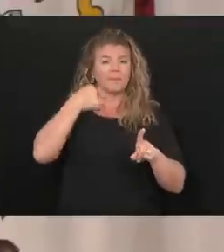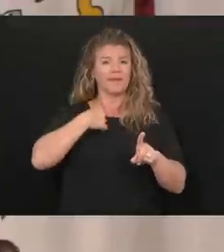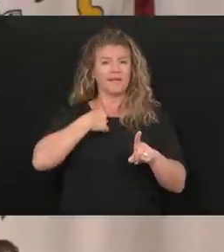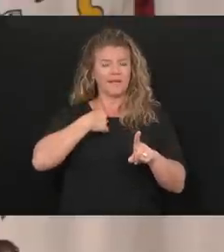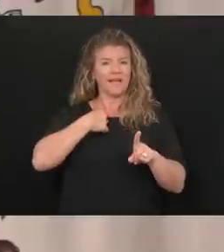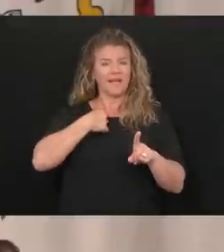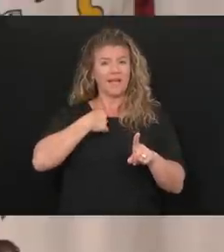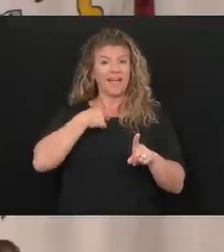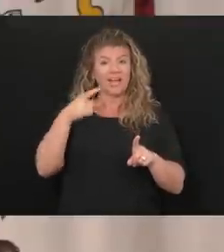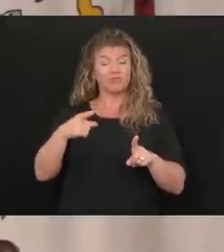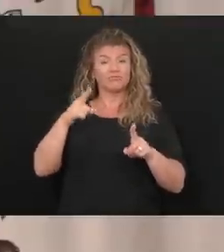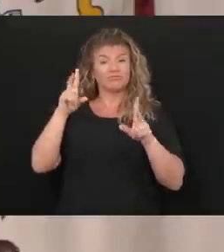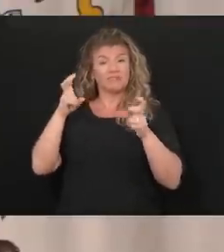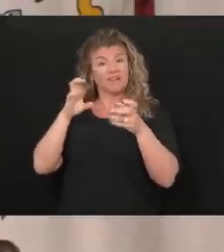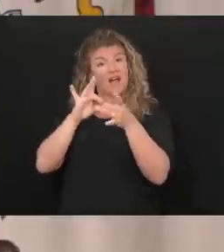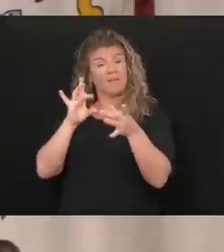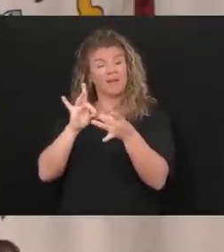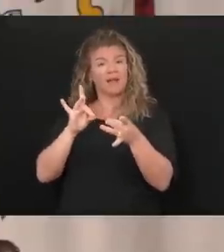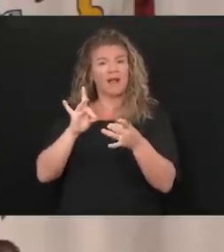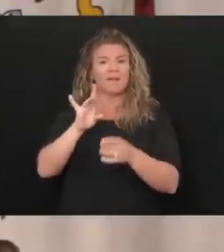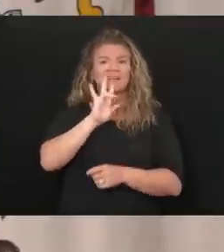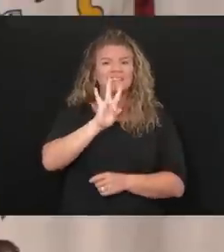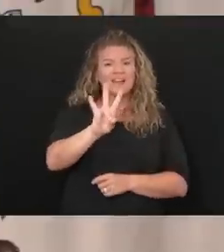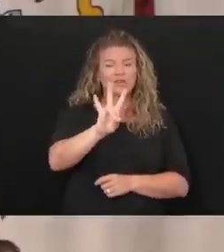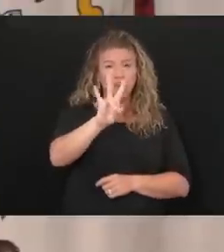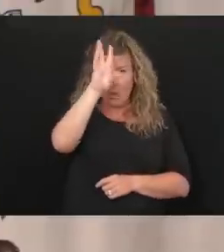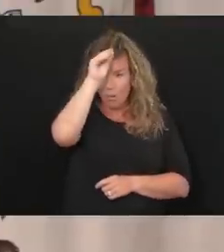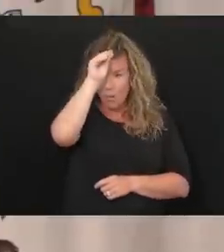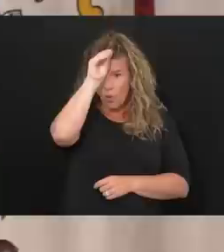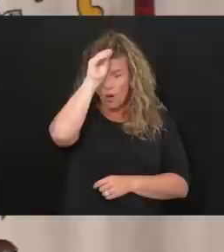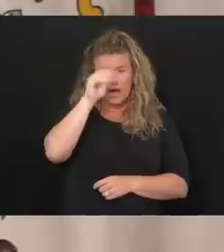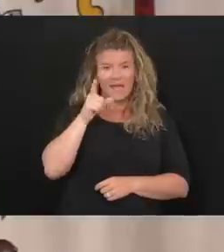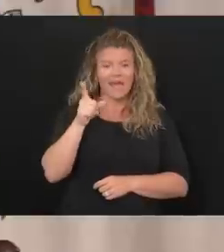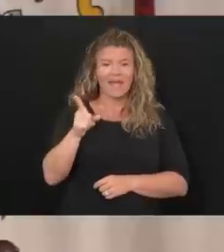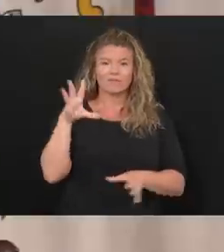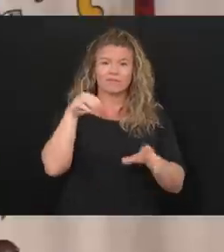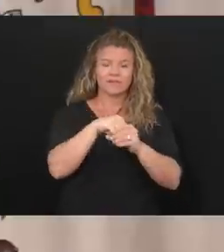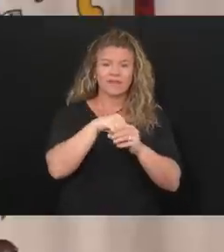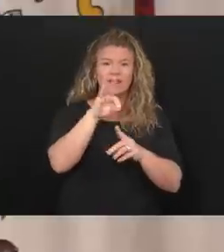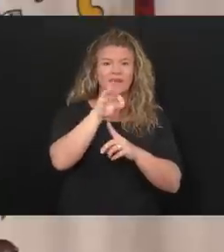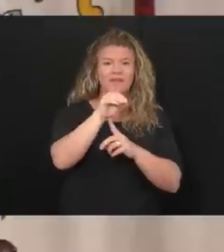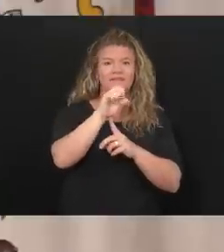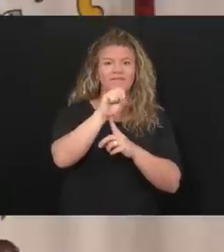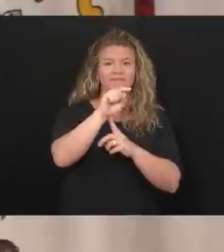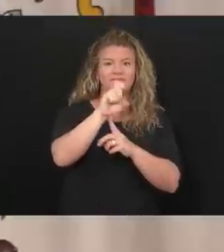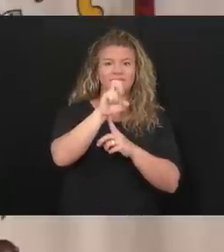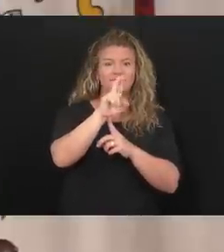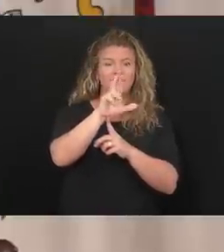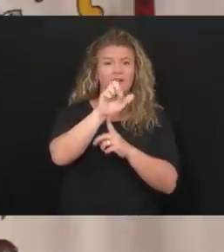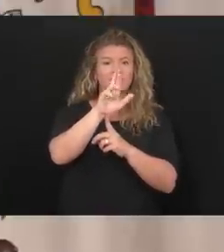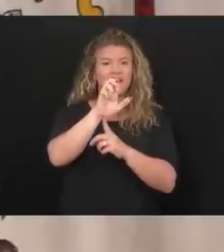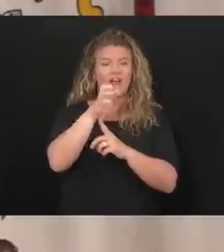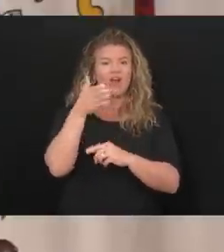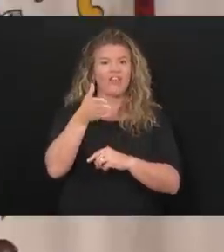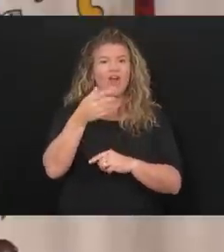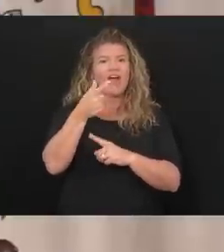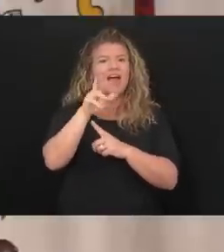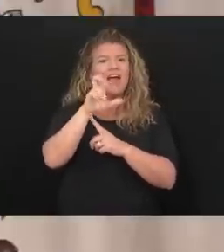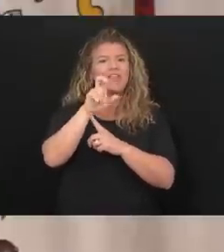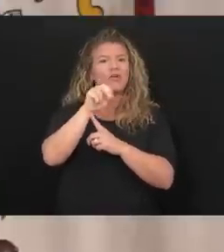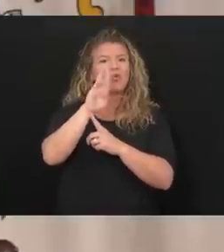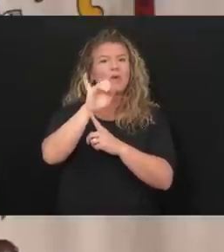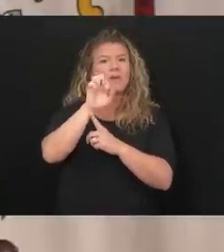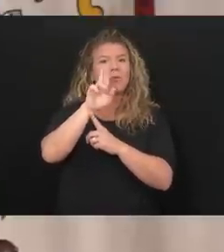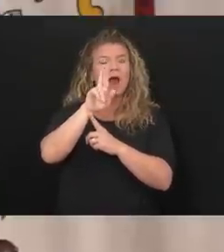-old boy that was in one of our foster care facilities, the Greenbauer Valley Children's Home at